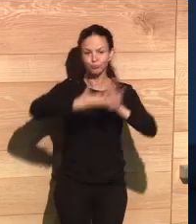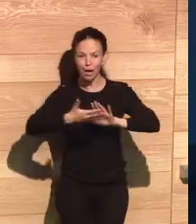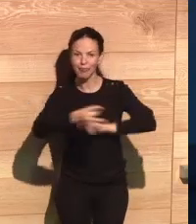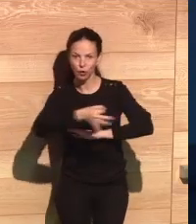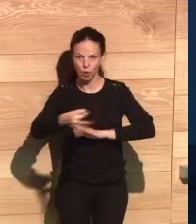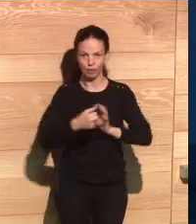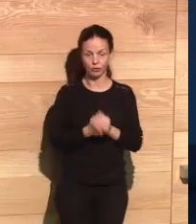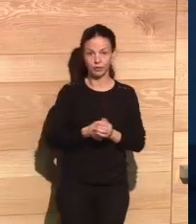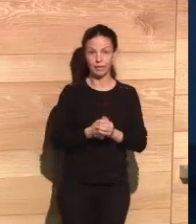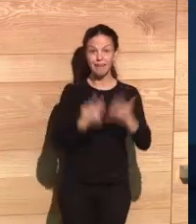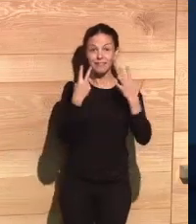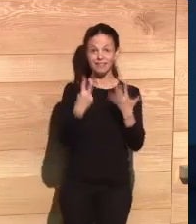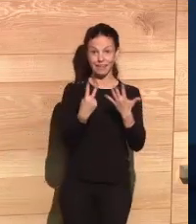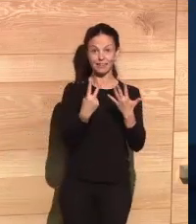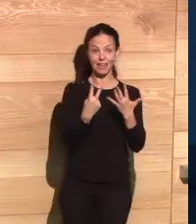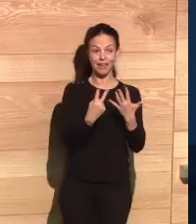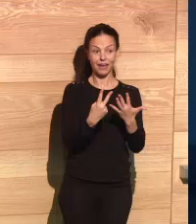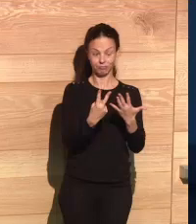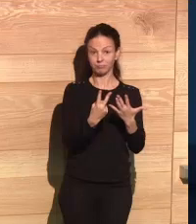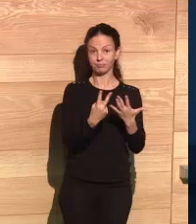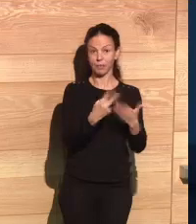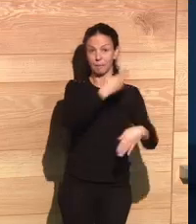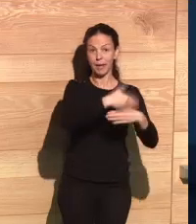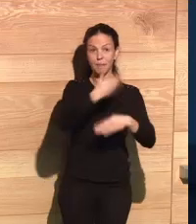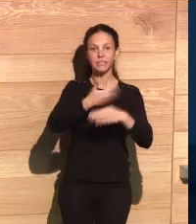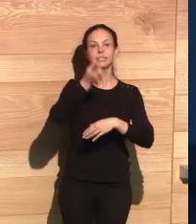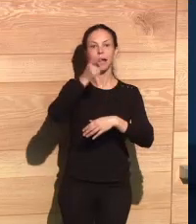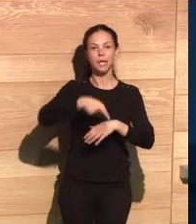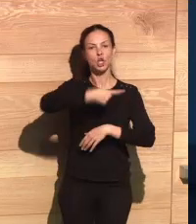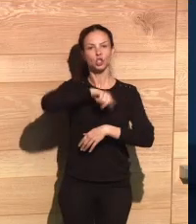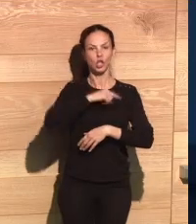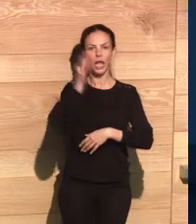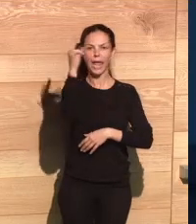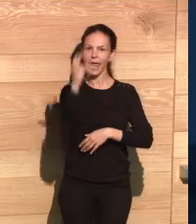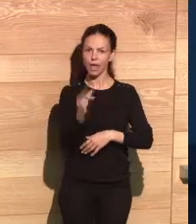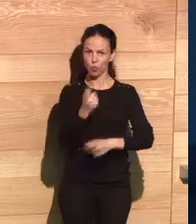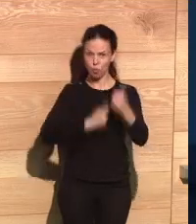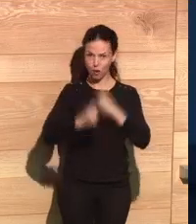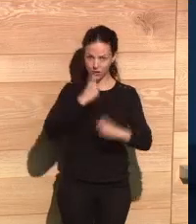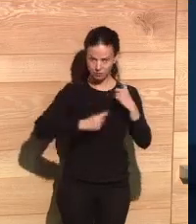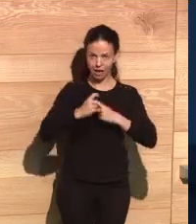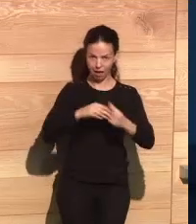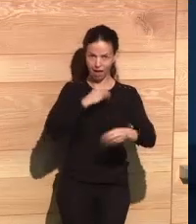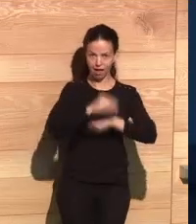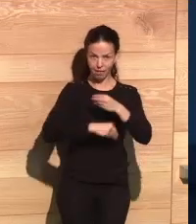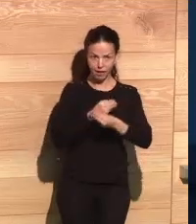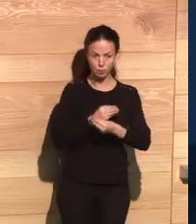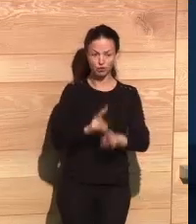mathematics to develop it properly. Aside these seven papers, we also ran a survey